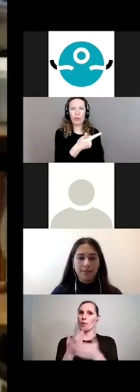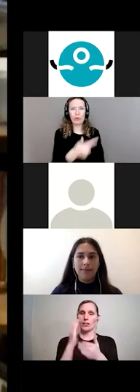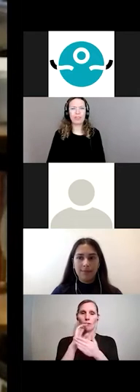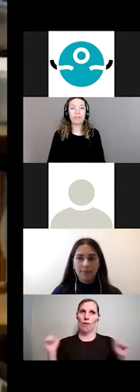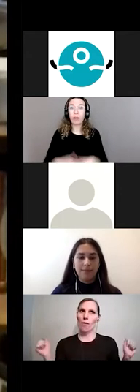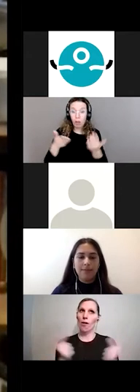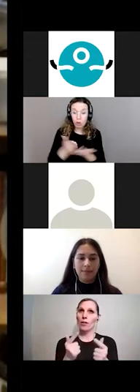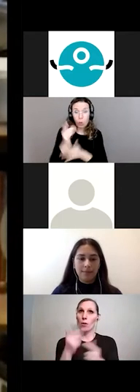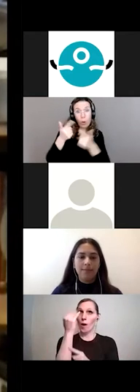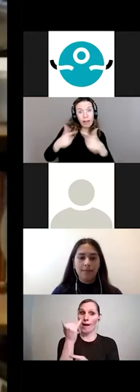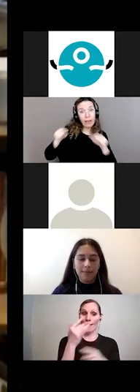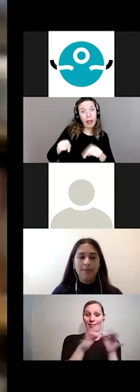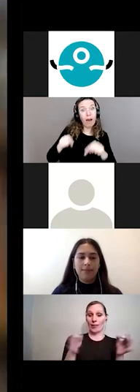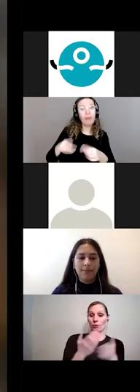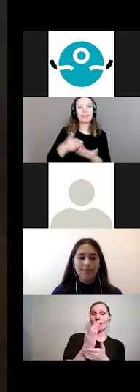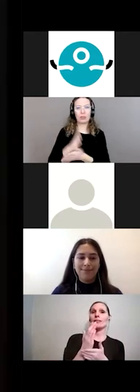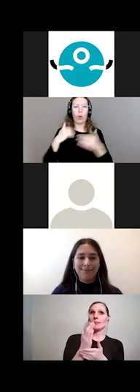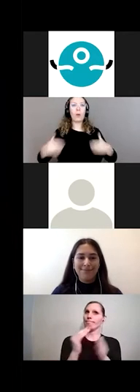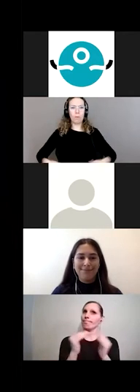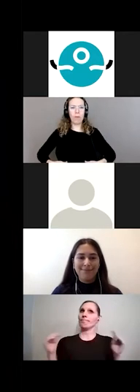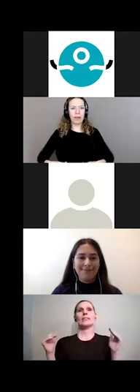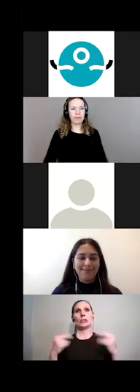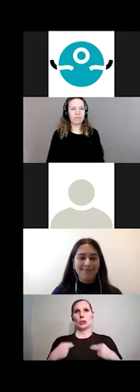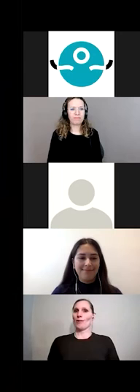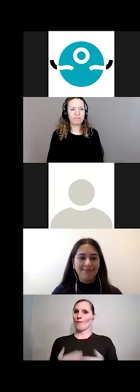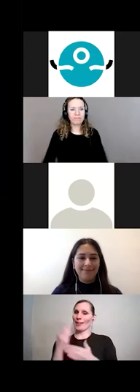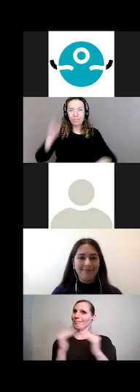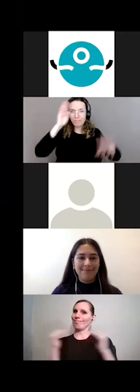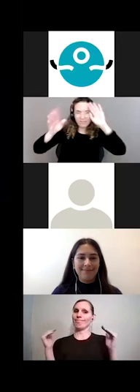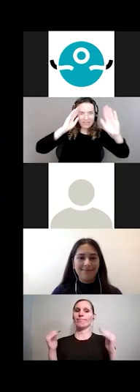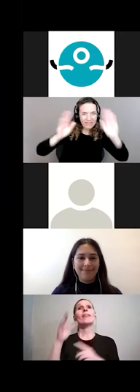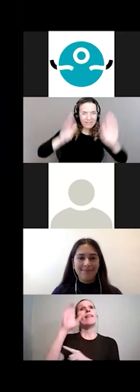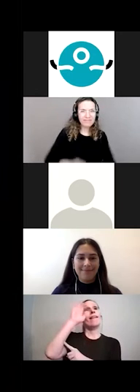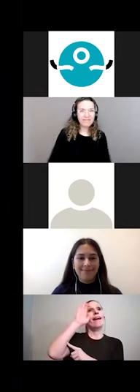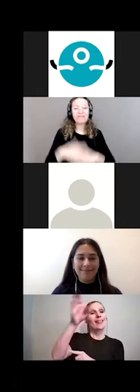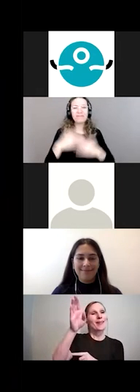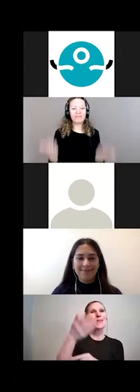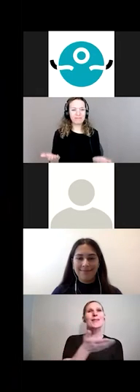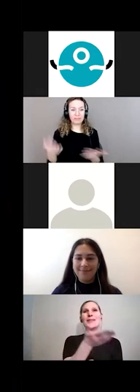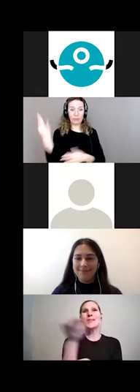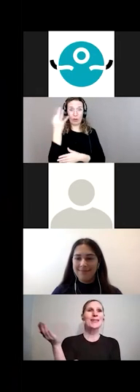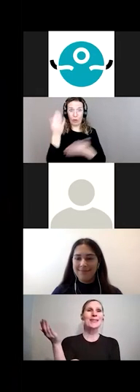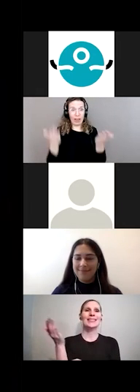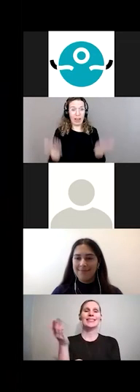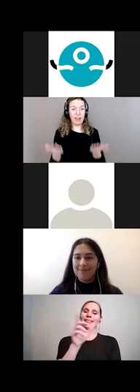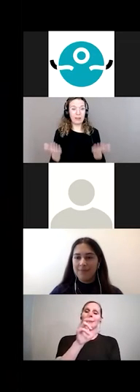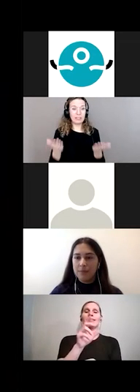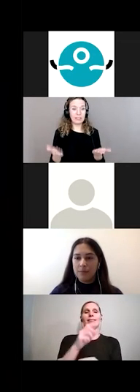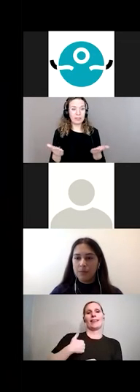are human rights. Hello everyone attending the Language Rights Conference Canada 2022.